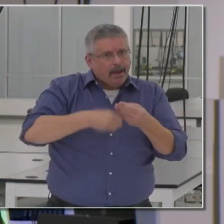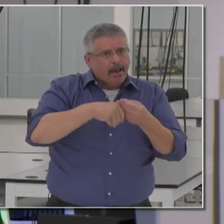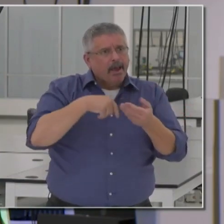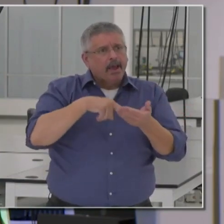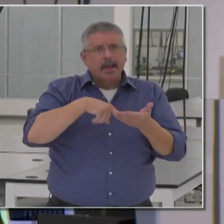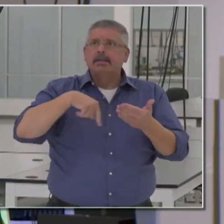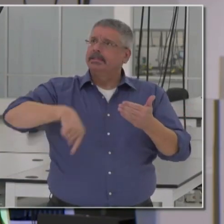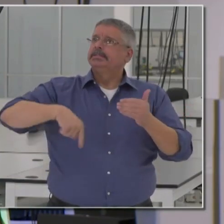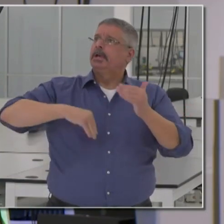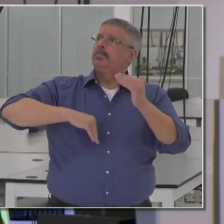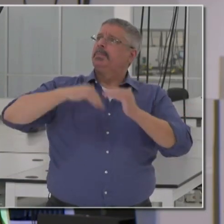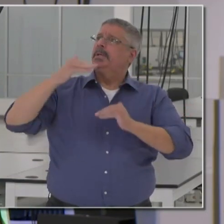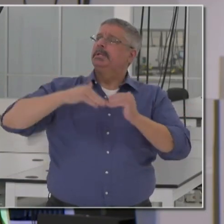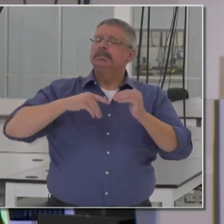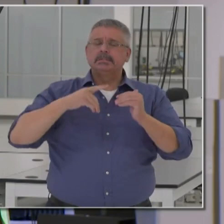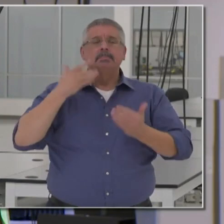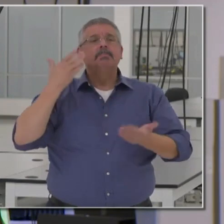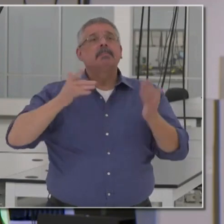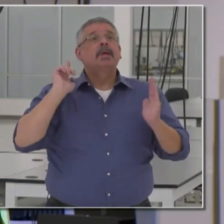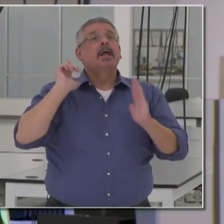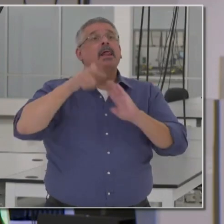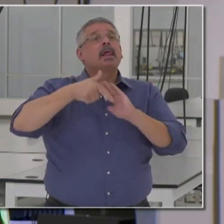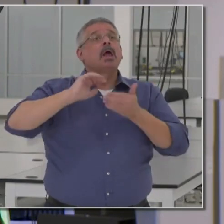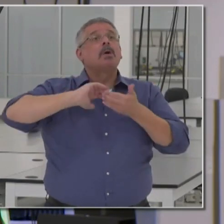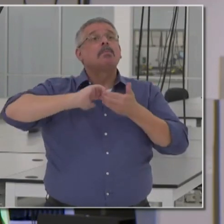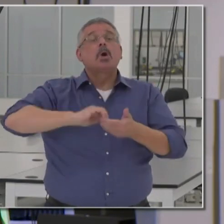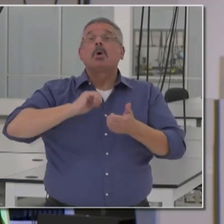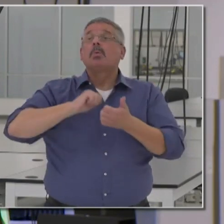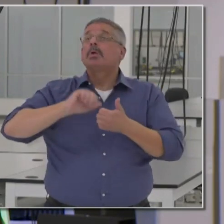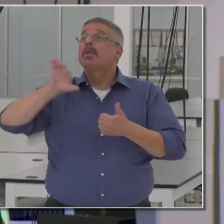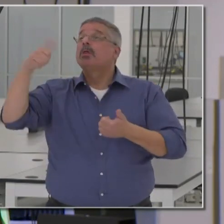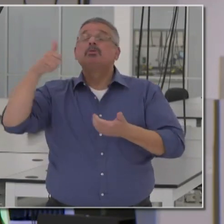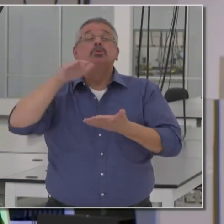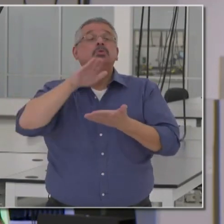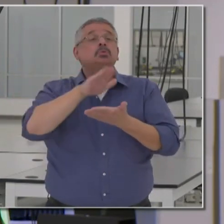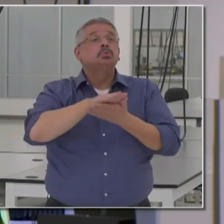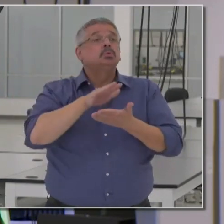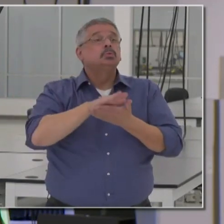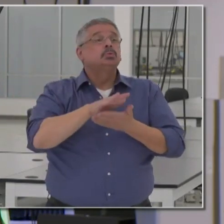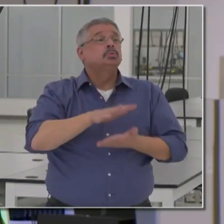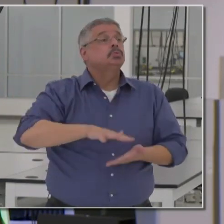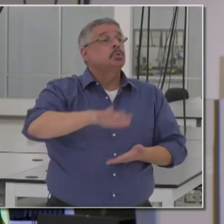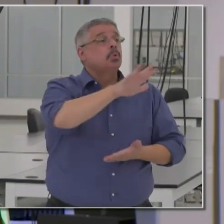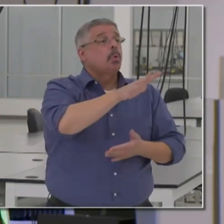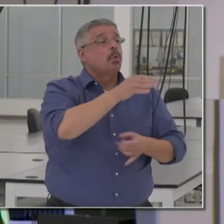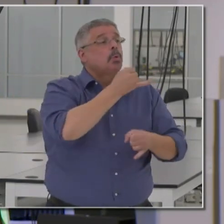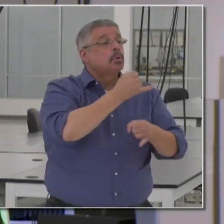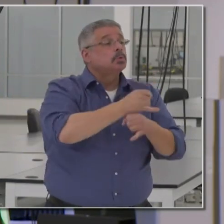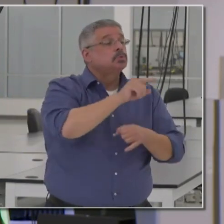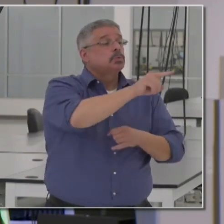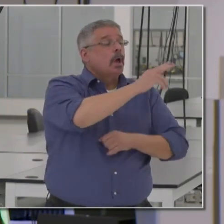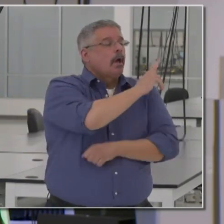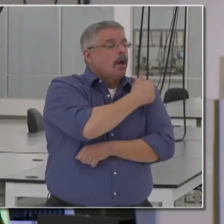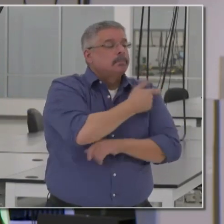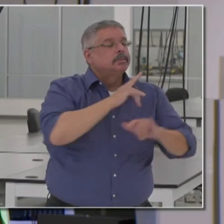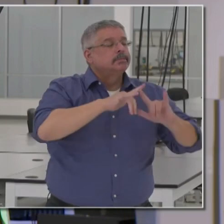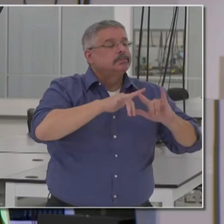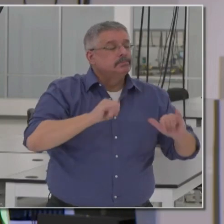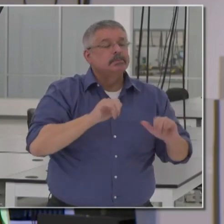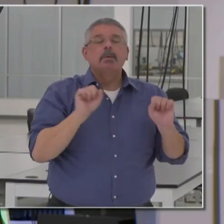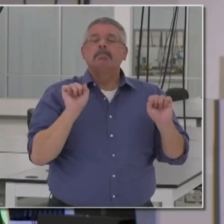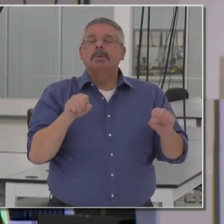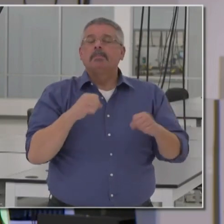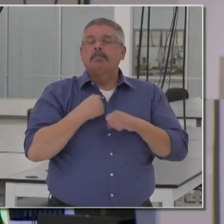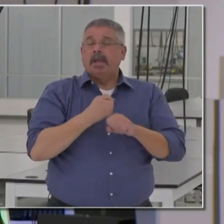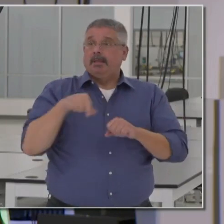of this facility to potentially partner with academia, partner with local institutions, and other partners to potentially